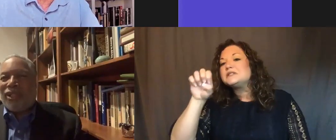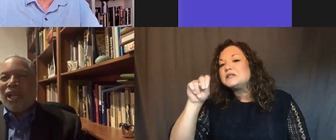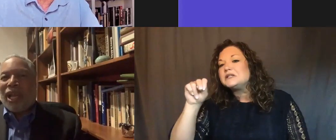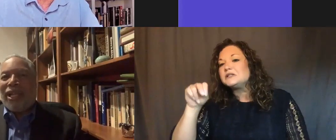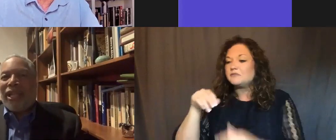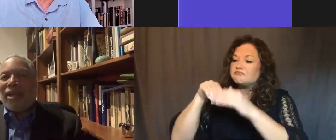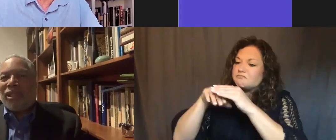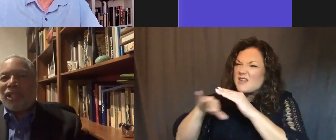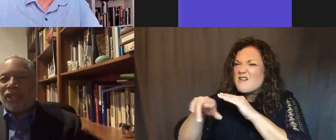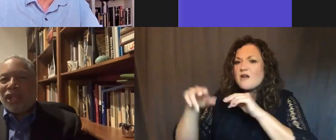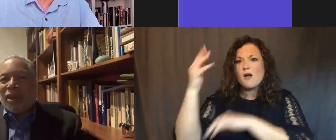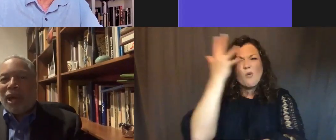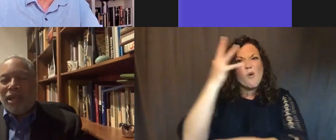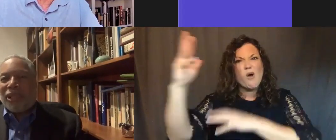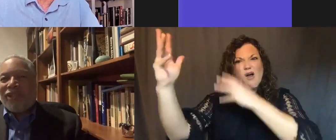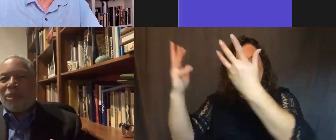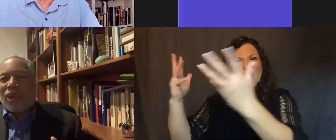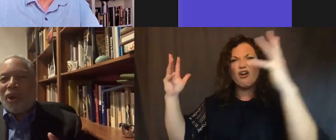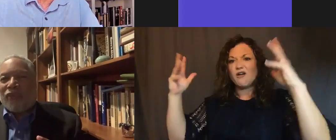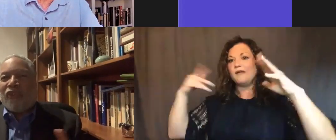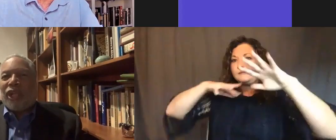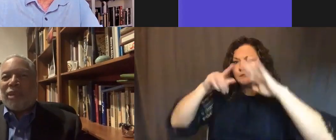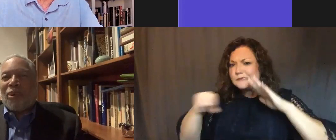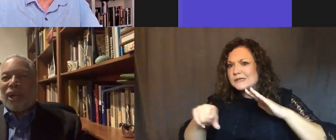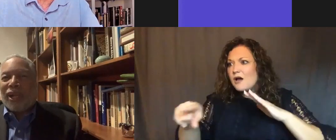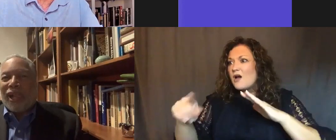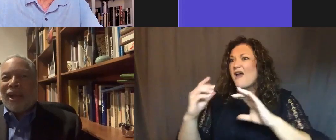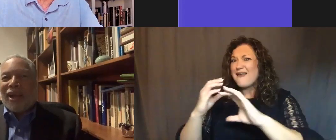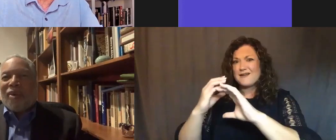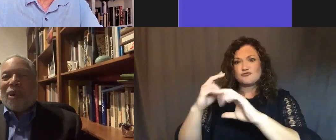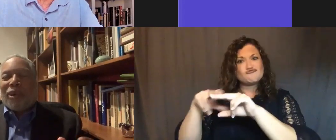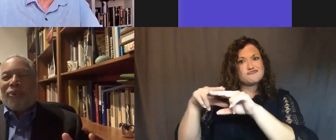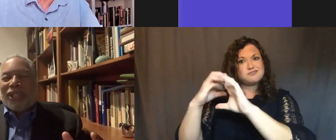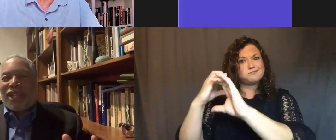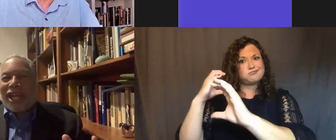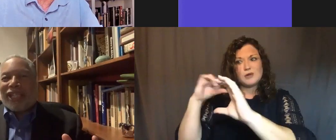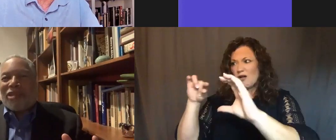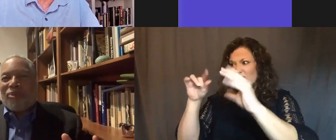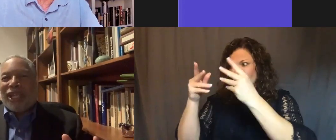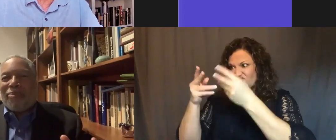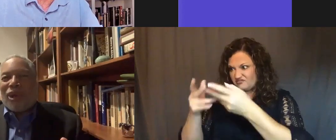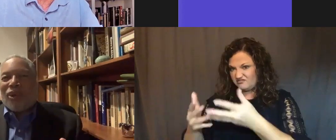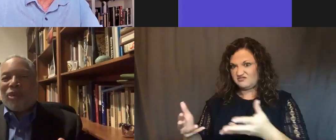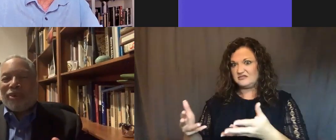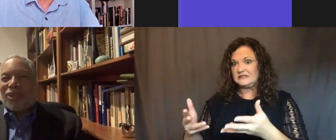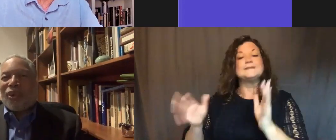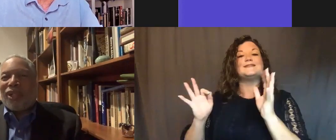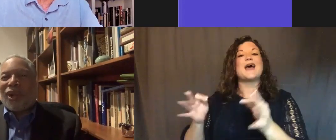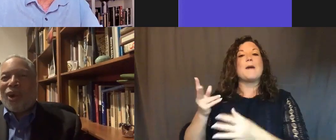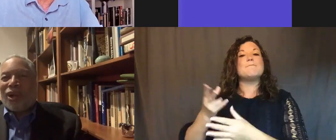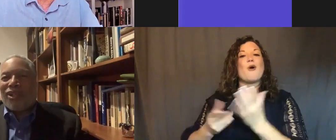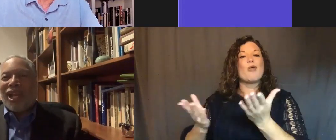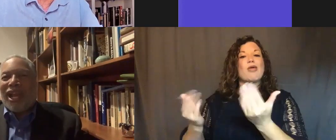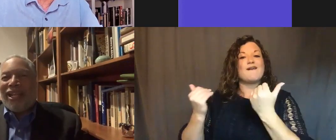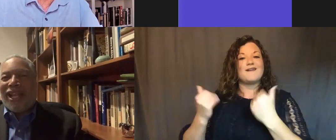woods, and there was this unbelievable car falling apart. But we decided, let's bring them both, we restored